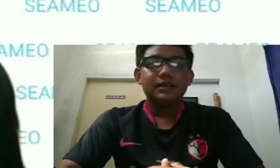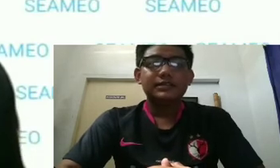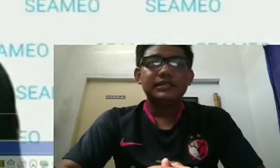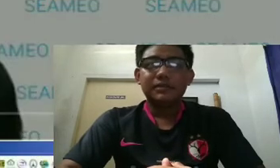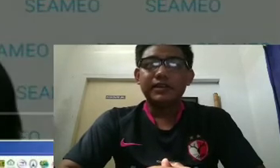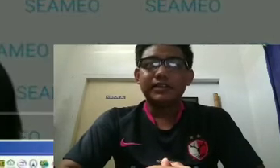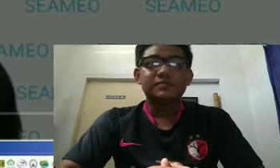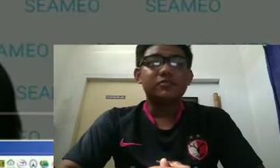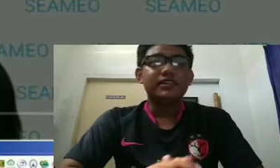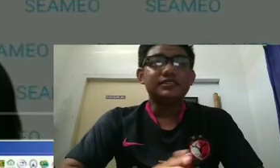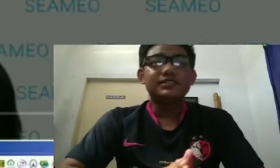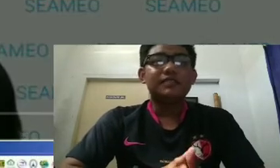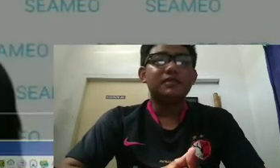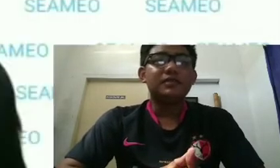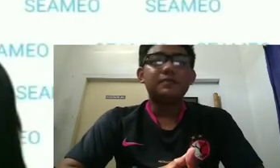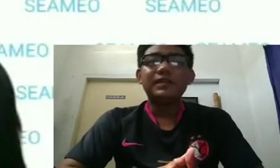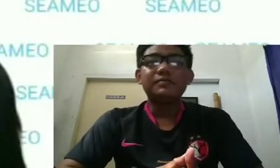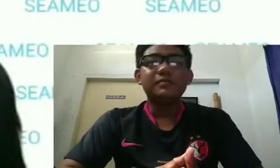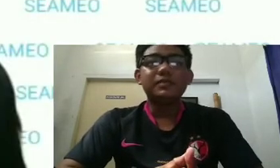and around the world.